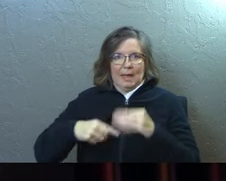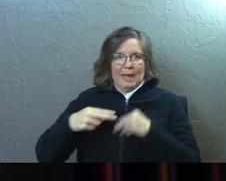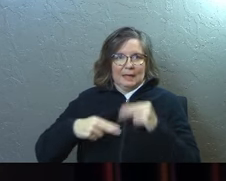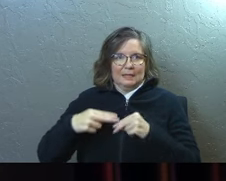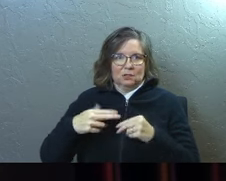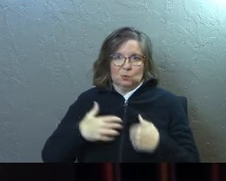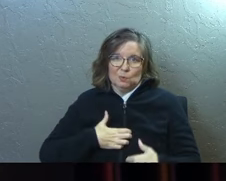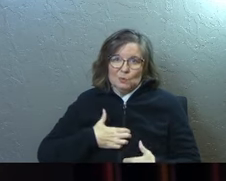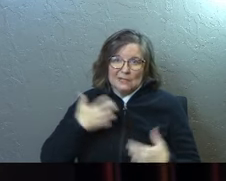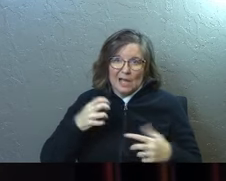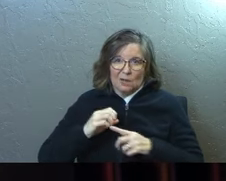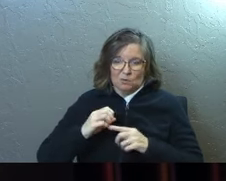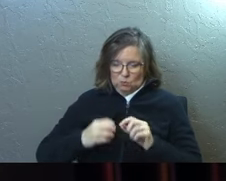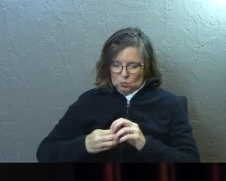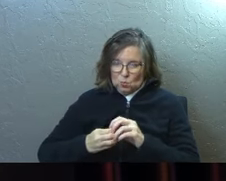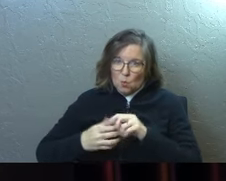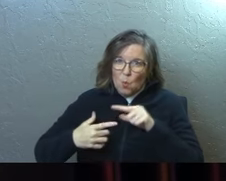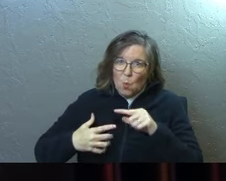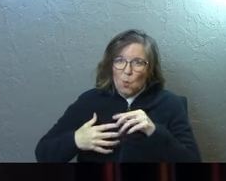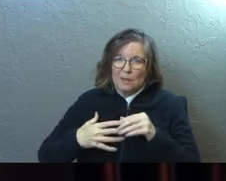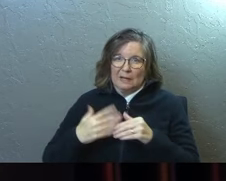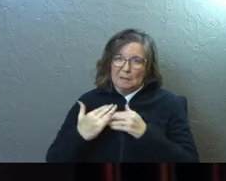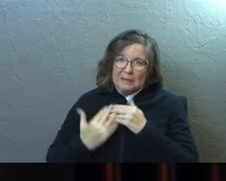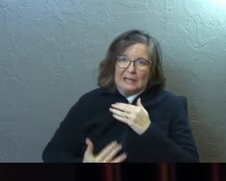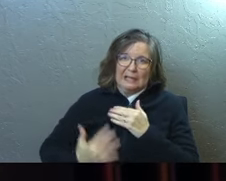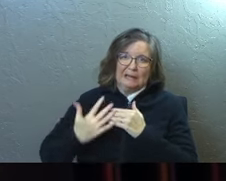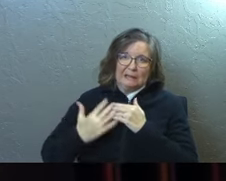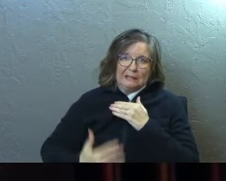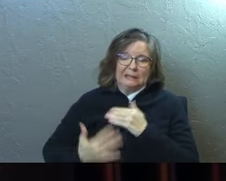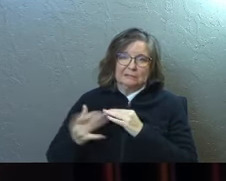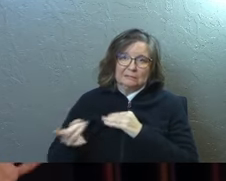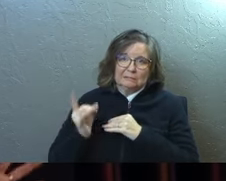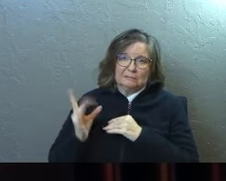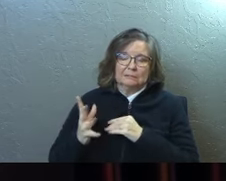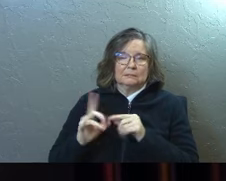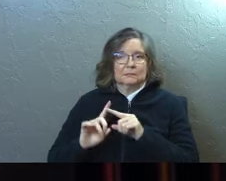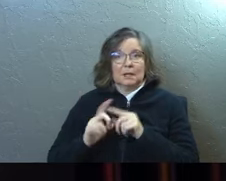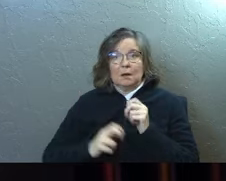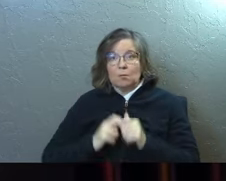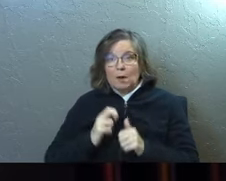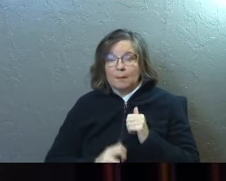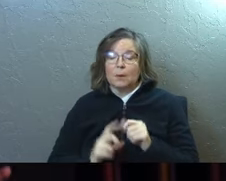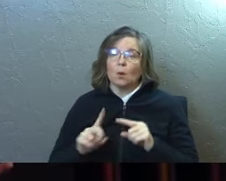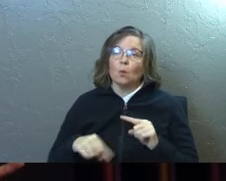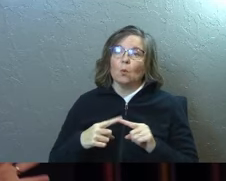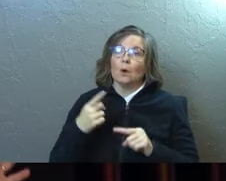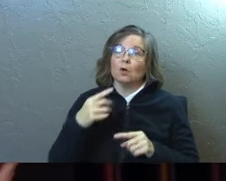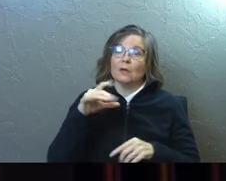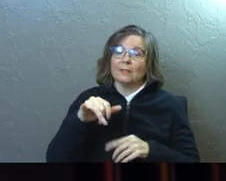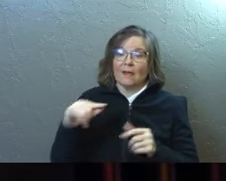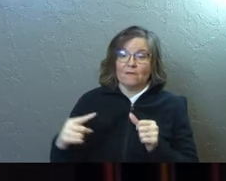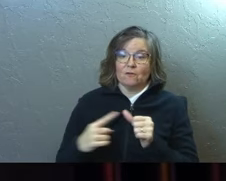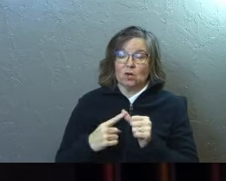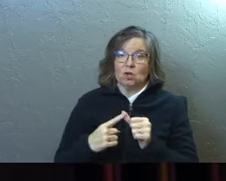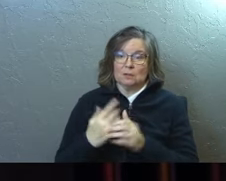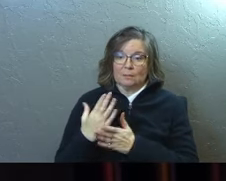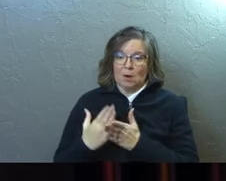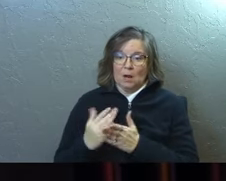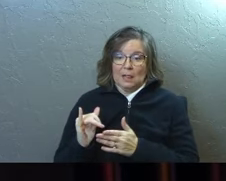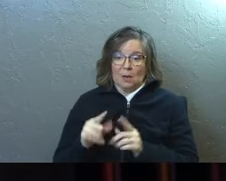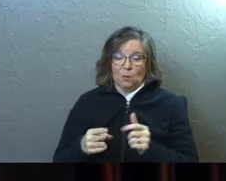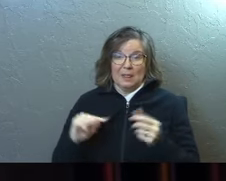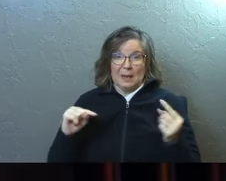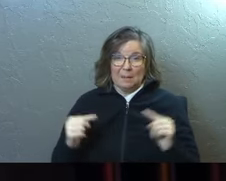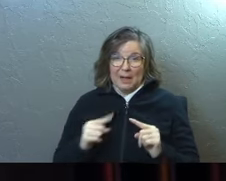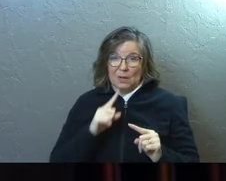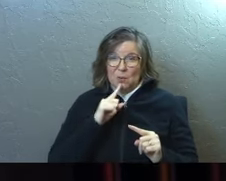was angry and it was swollen and it was bleeding too much. And, and, um, there were all kinds of problems with it. When you're in that first phase, right? Like